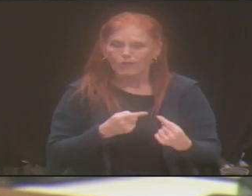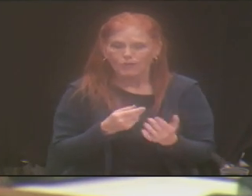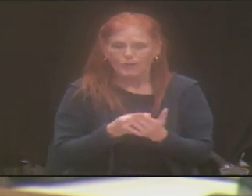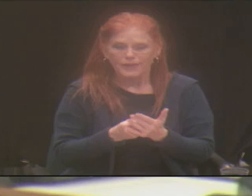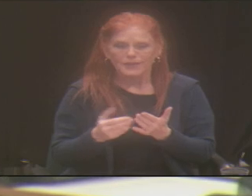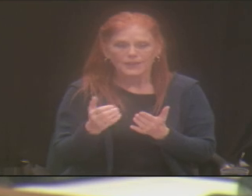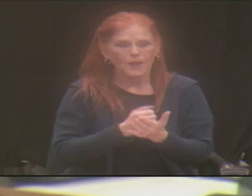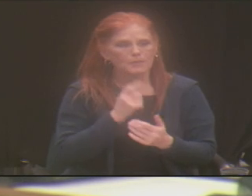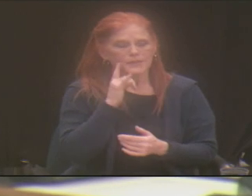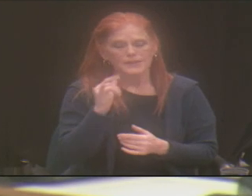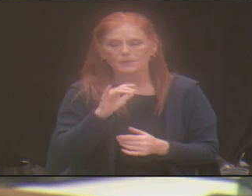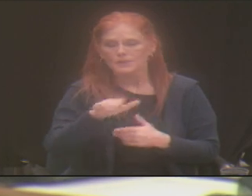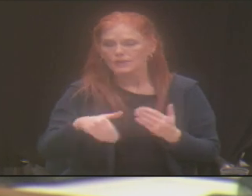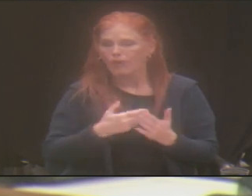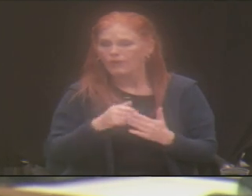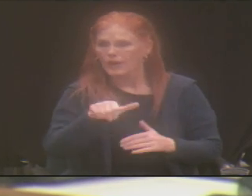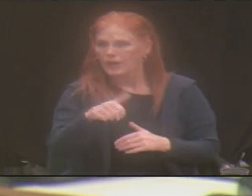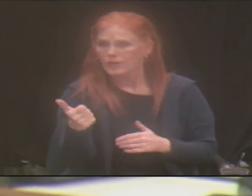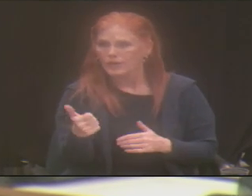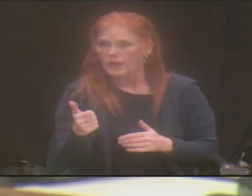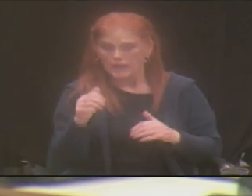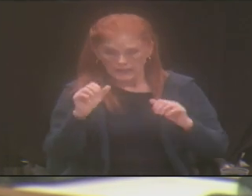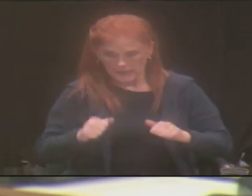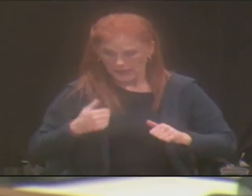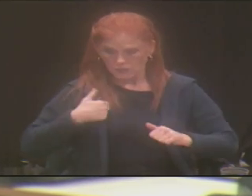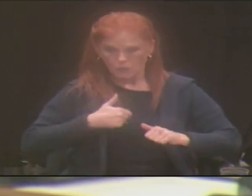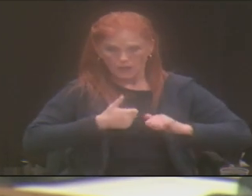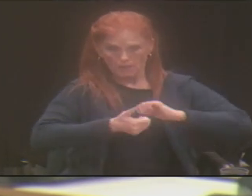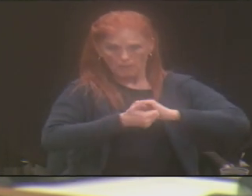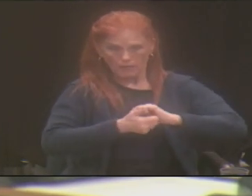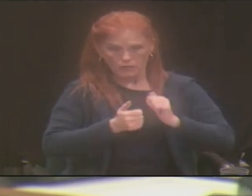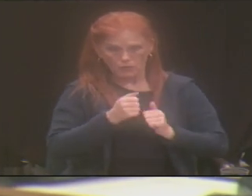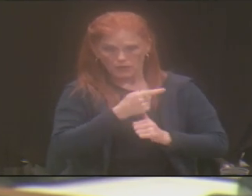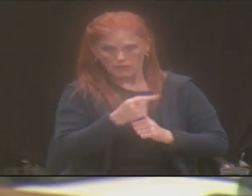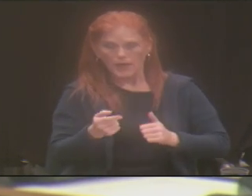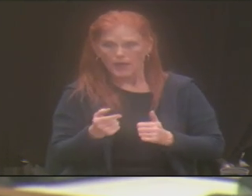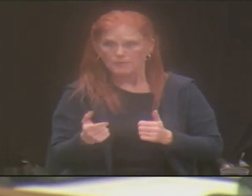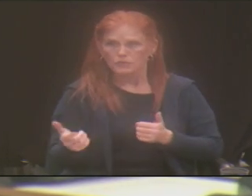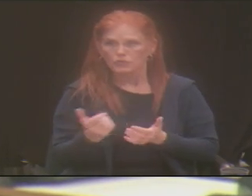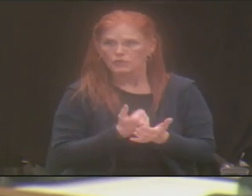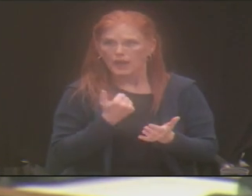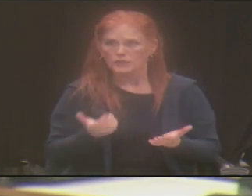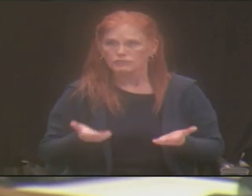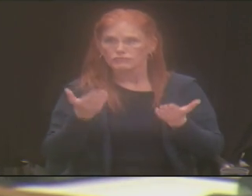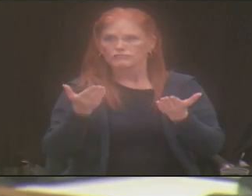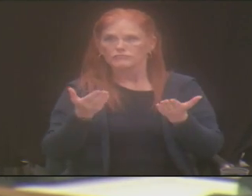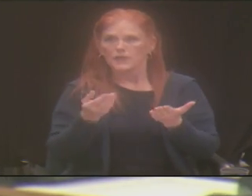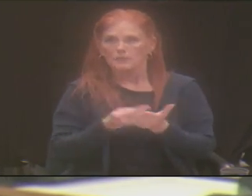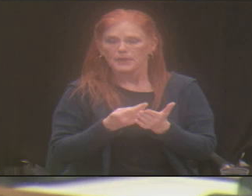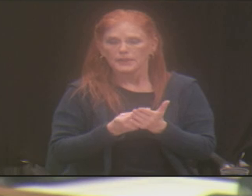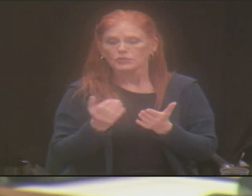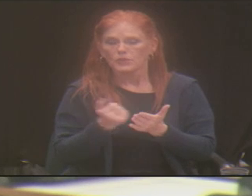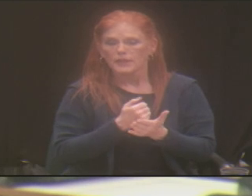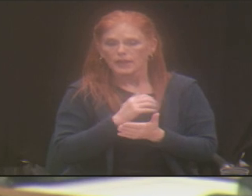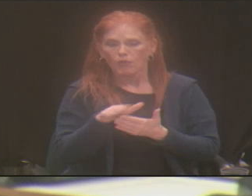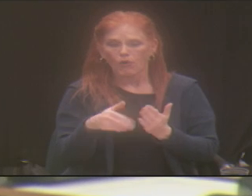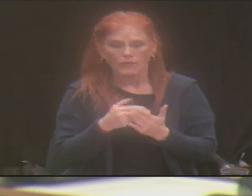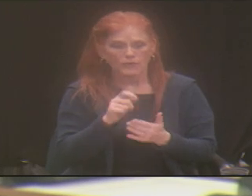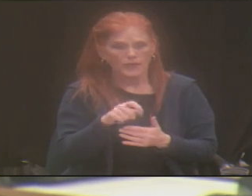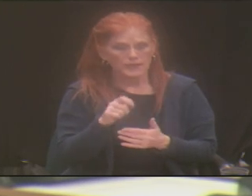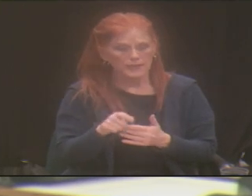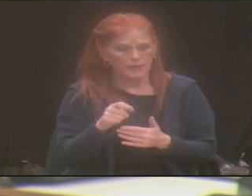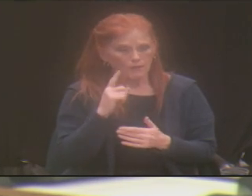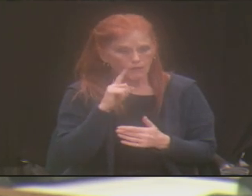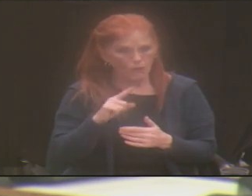else's? How can we then partner with them to help raise money so that they can get those items? Then the